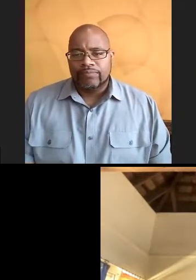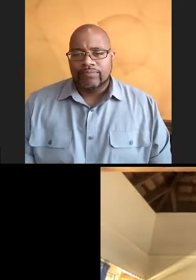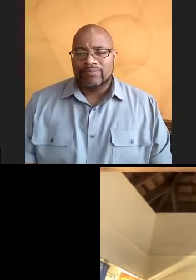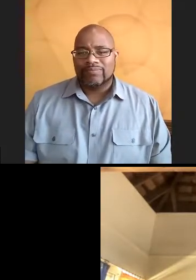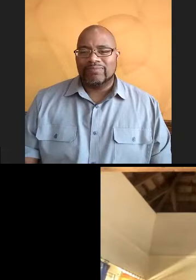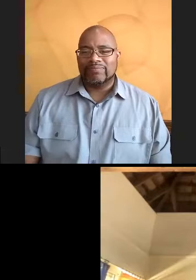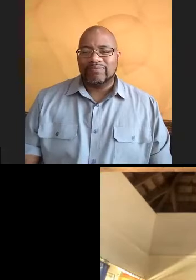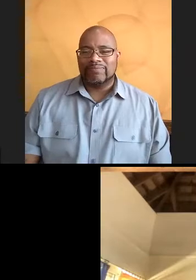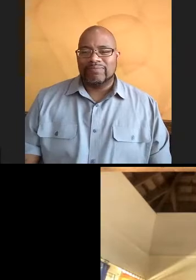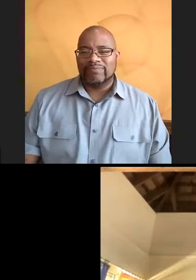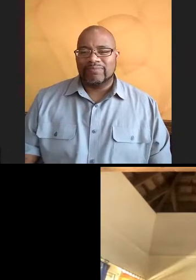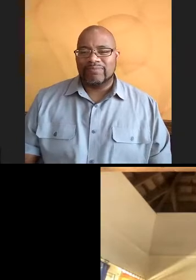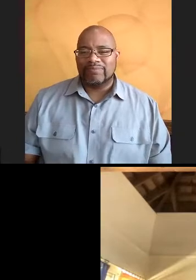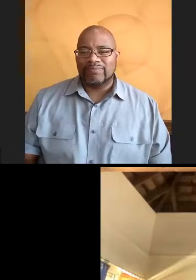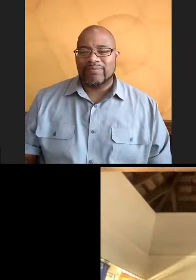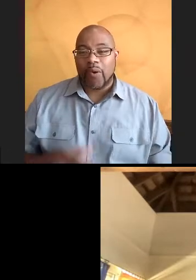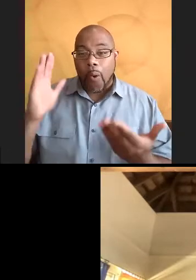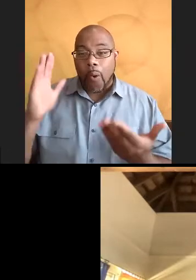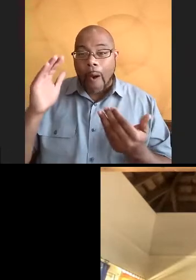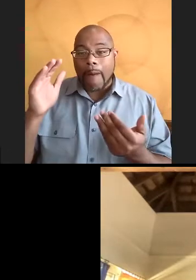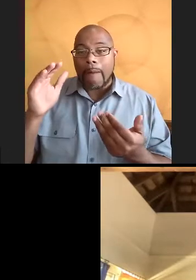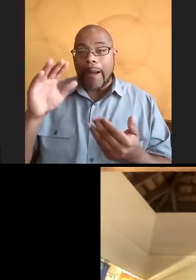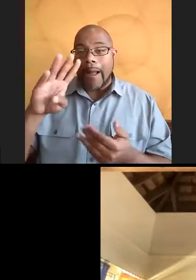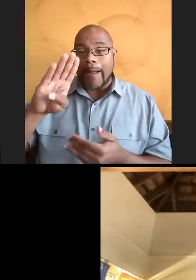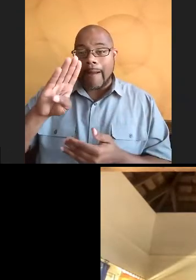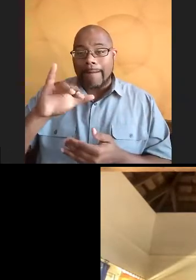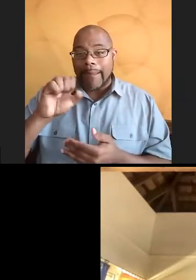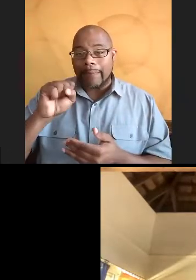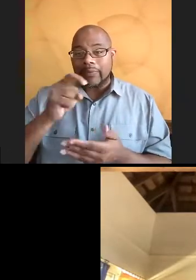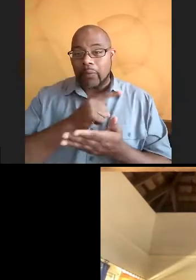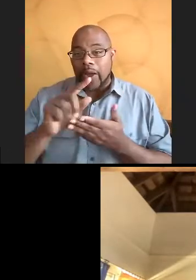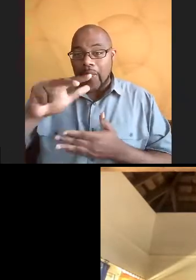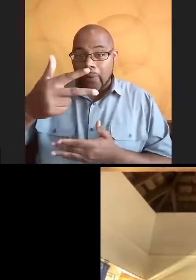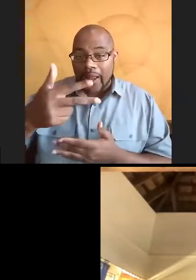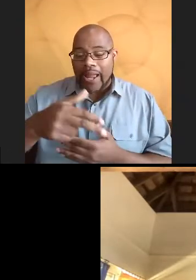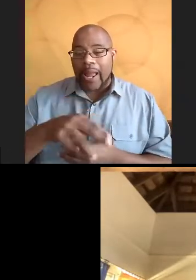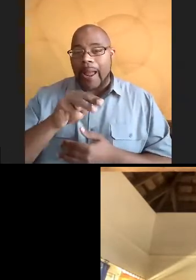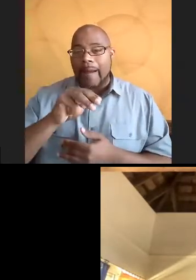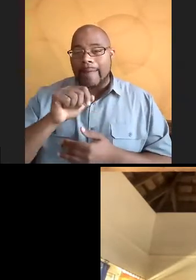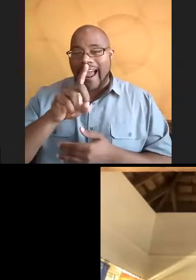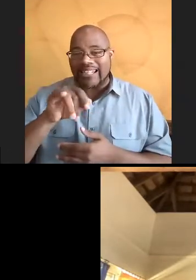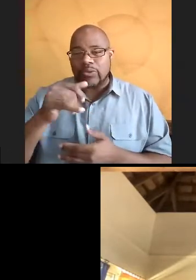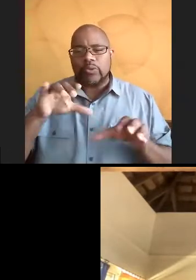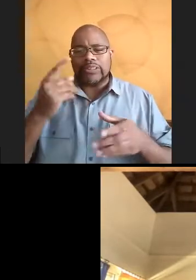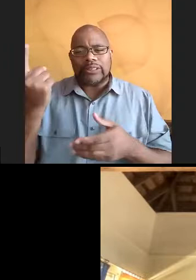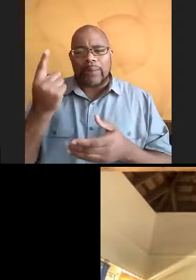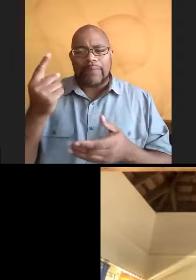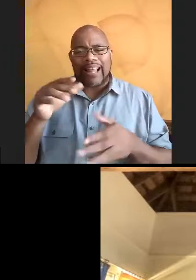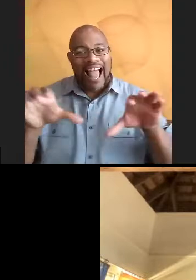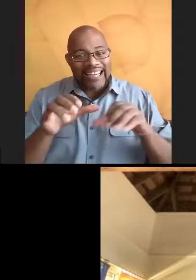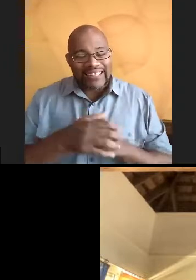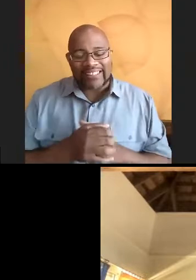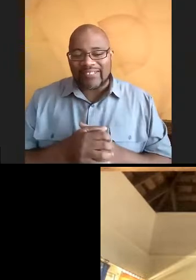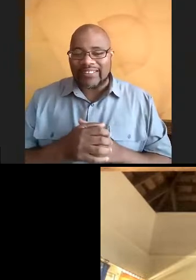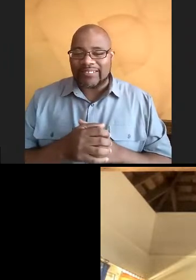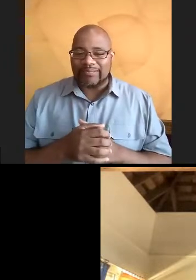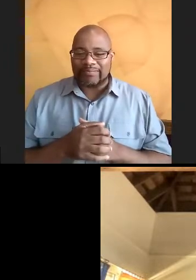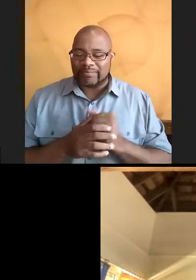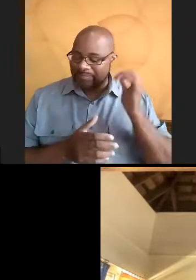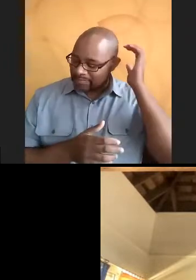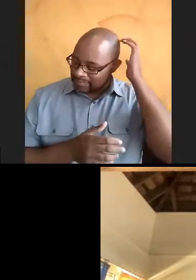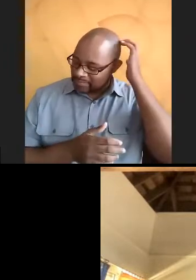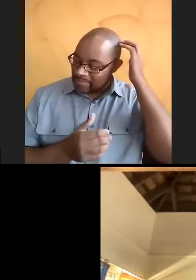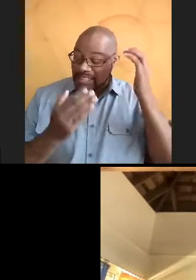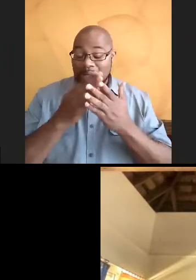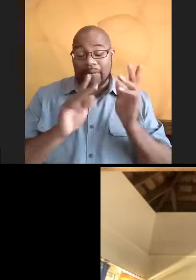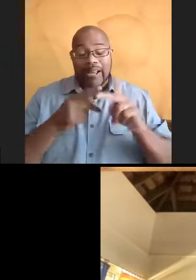Hopefully, come BIMS week three, Maddie will be doing some type of activity or, you know, have some type of panel